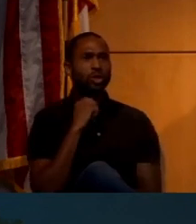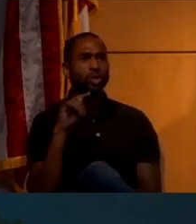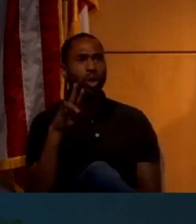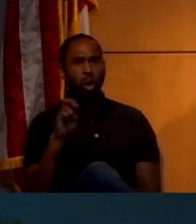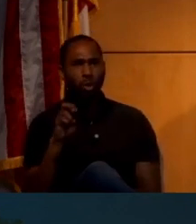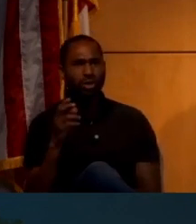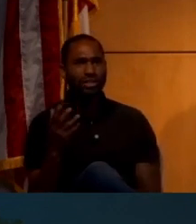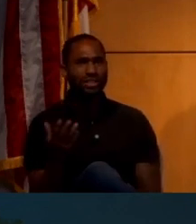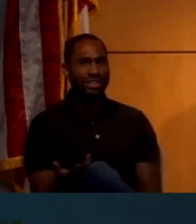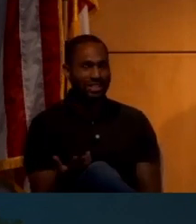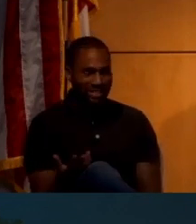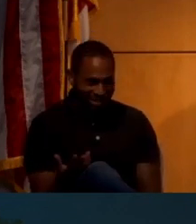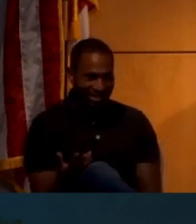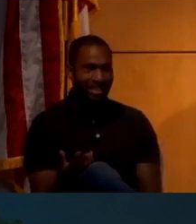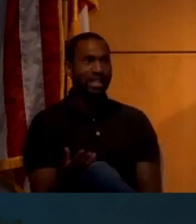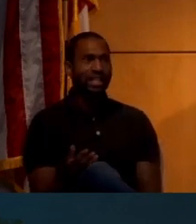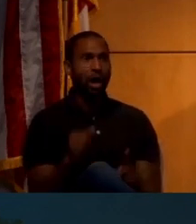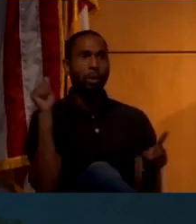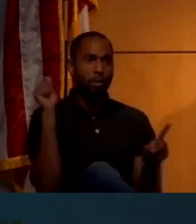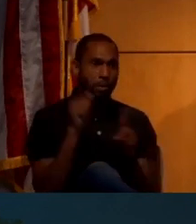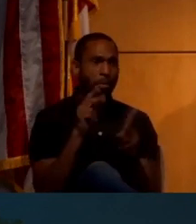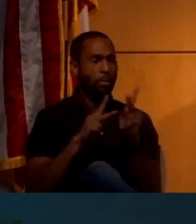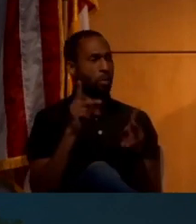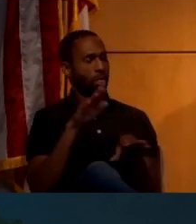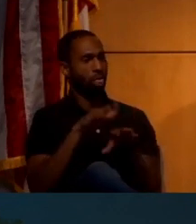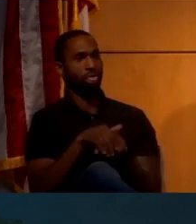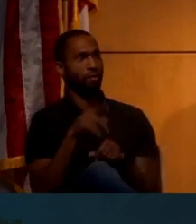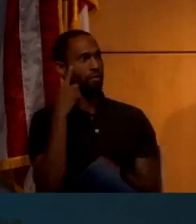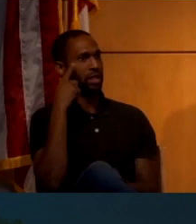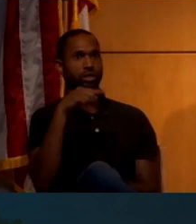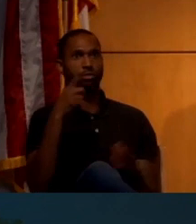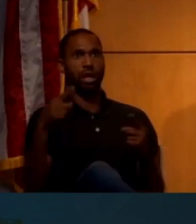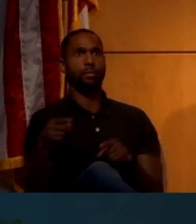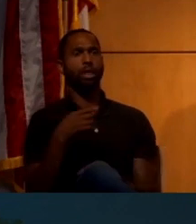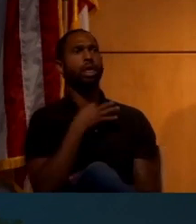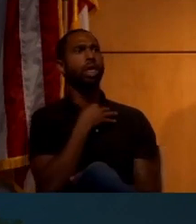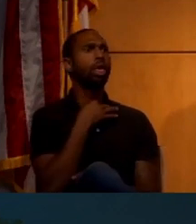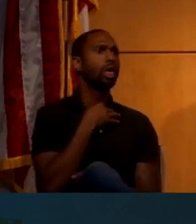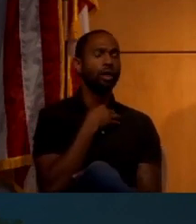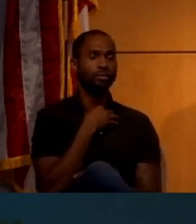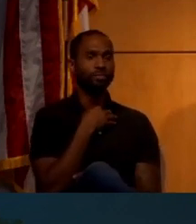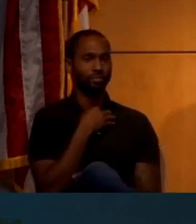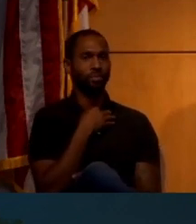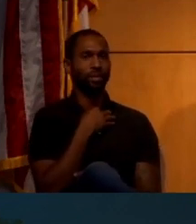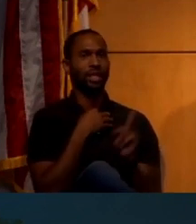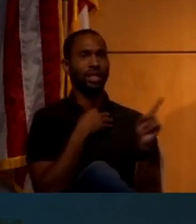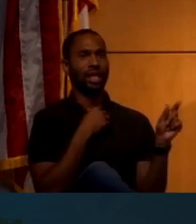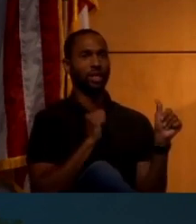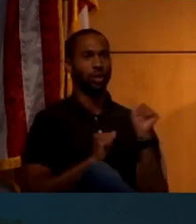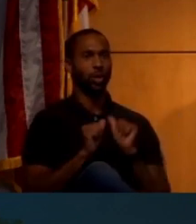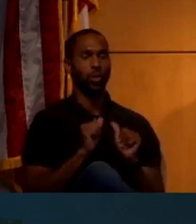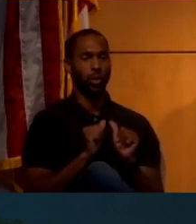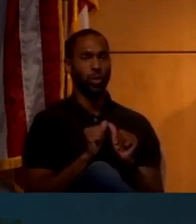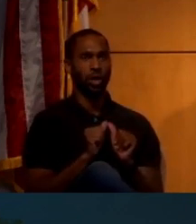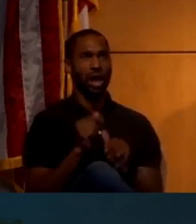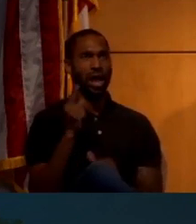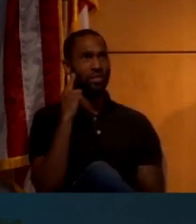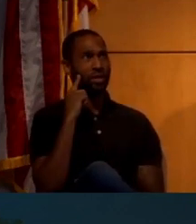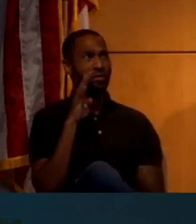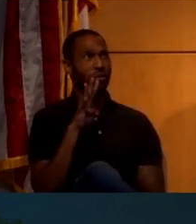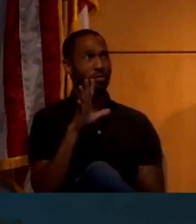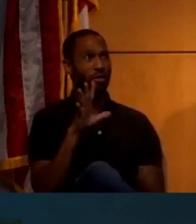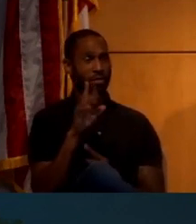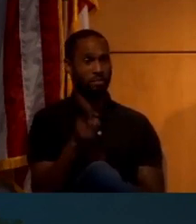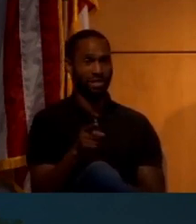That is going to prime people into thinking that something's going on. And that show, it was what, 45